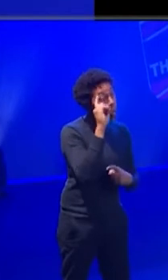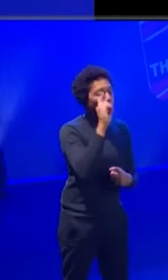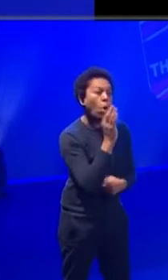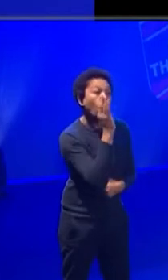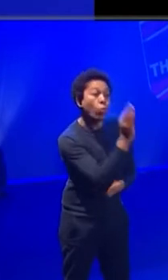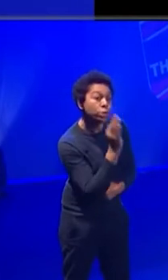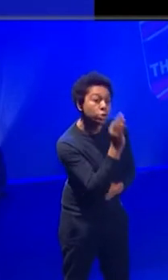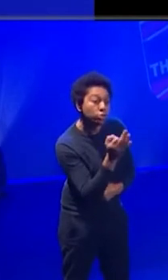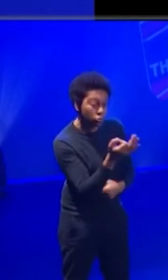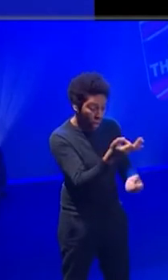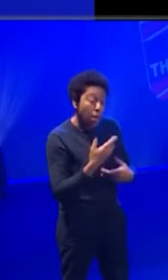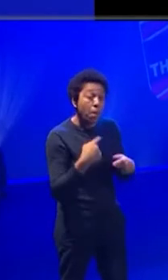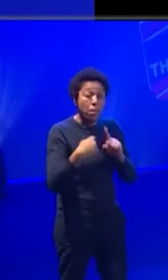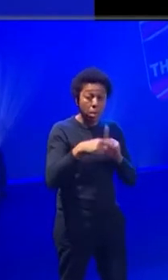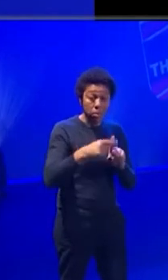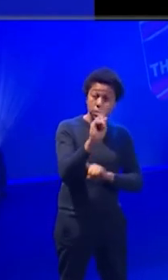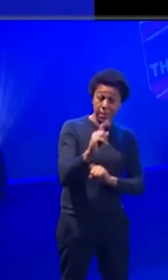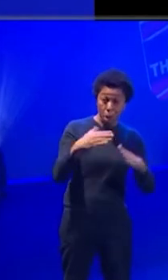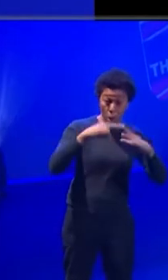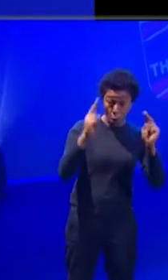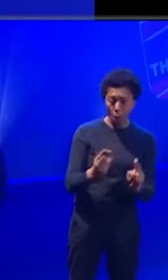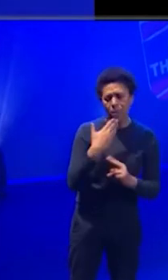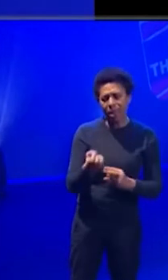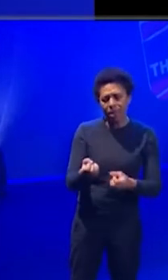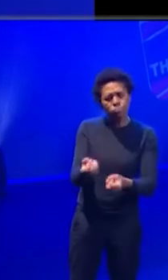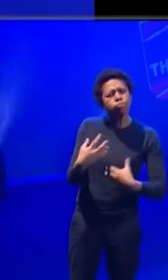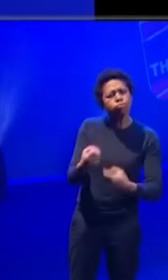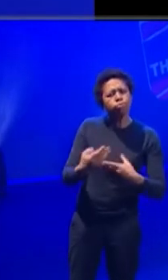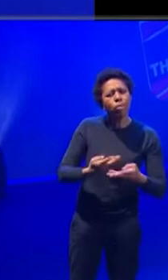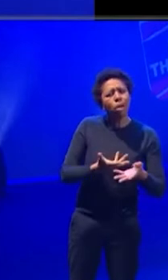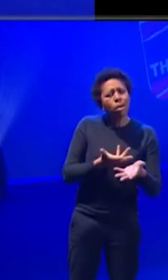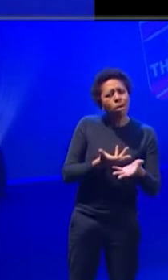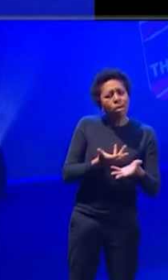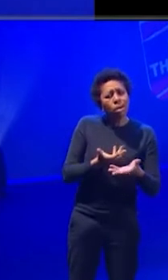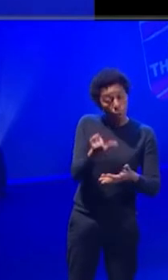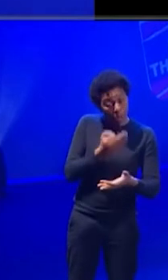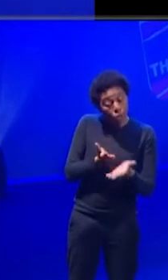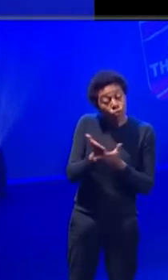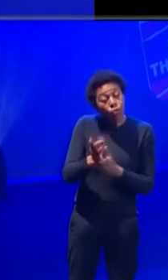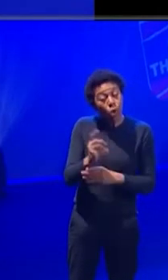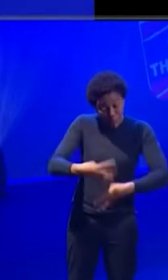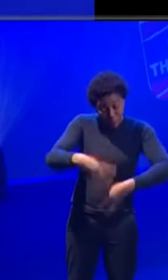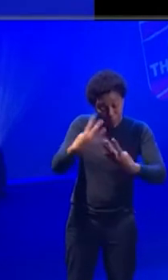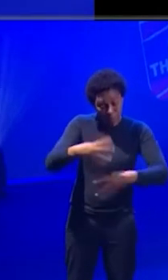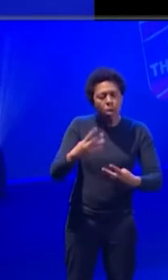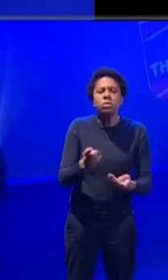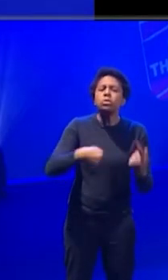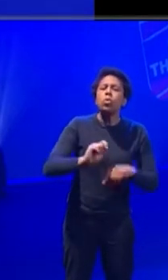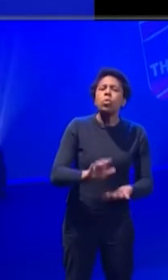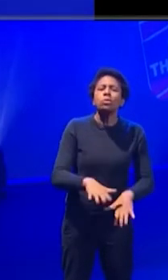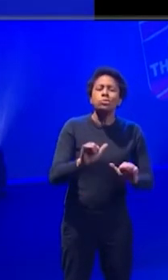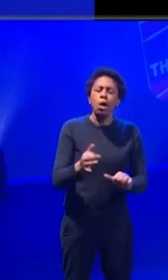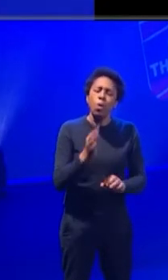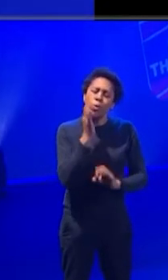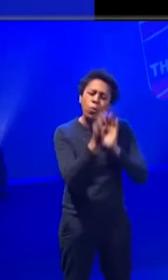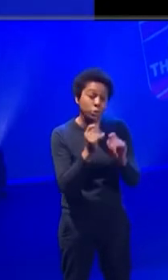if you're at home, send in your Q&A via the chat function and let's continue. Great. So we're going to start straight away with the questions. We've got some